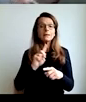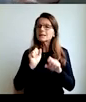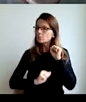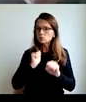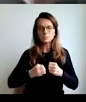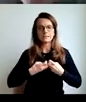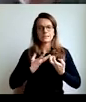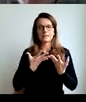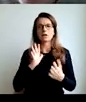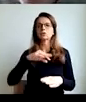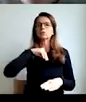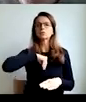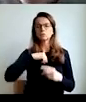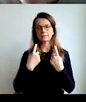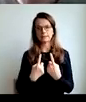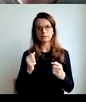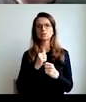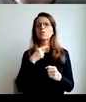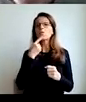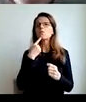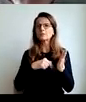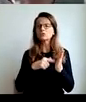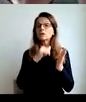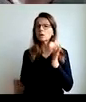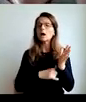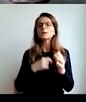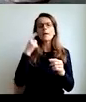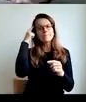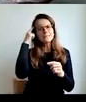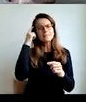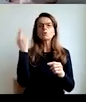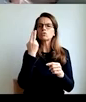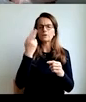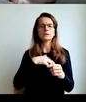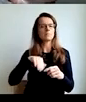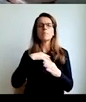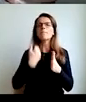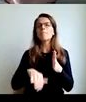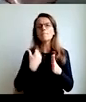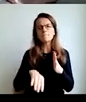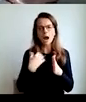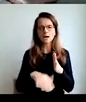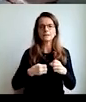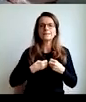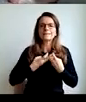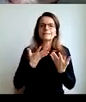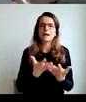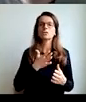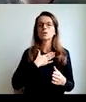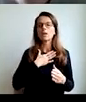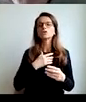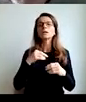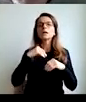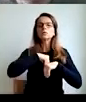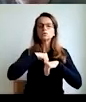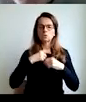a story of people who cannot express about social internal situations, and